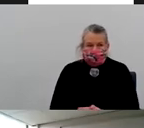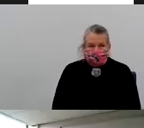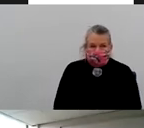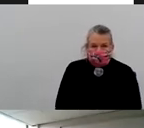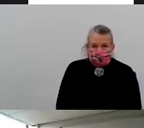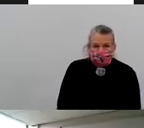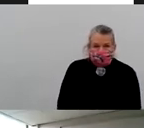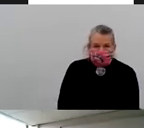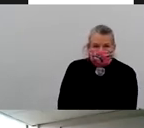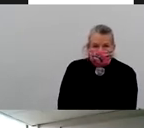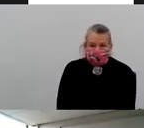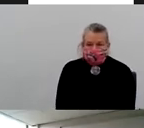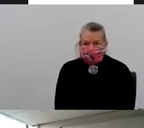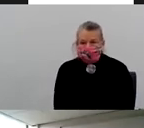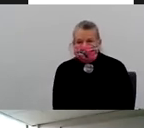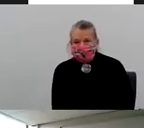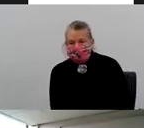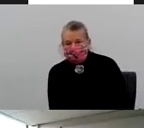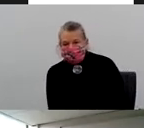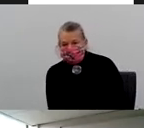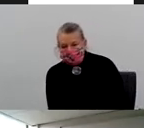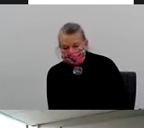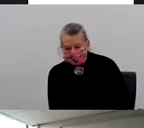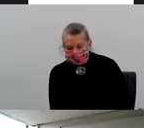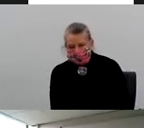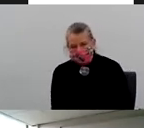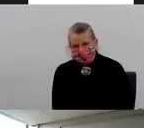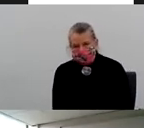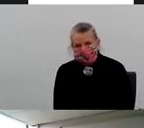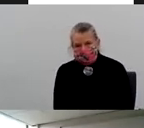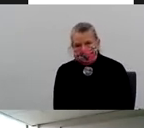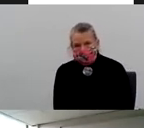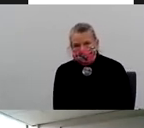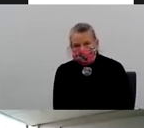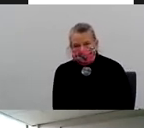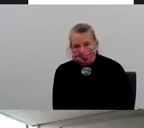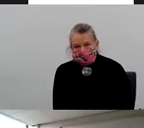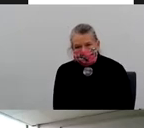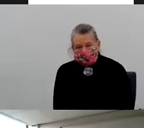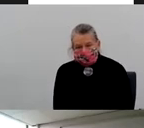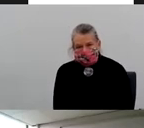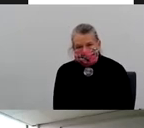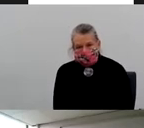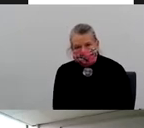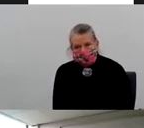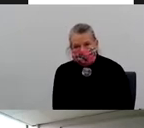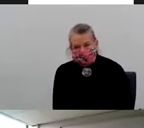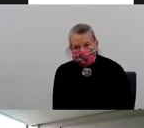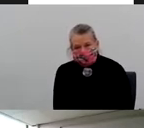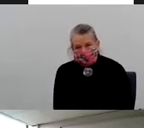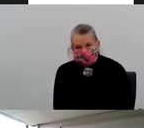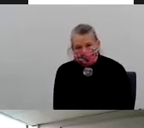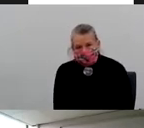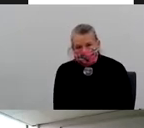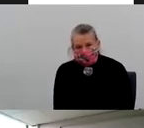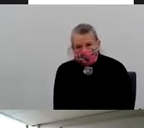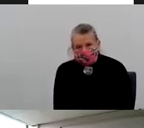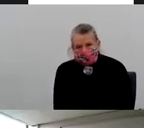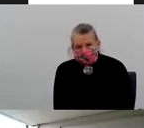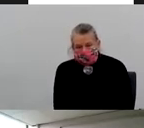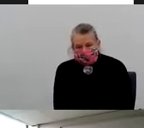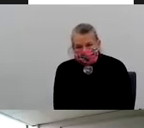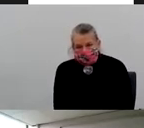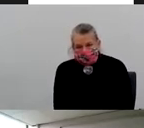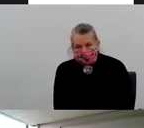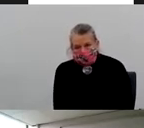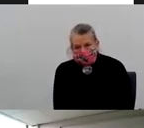that Dr. Fauci uses is in that article. Um, and it talks about sort of the length of time at which different people are asymptomatic. So this is sort of